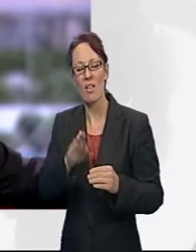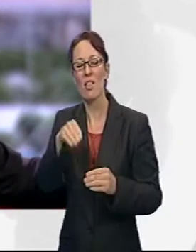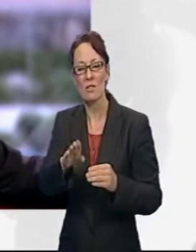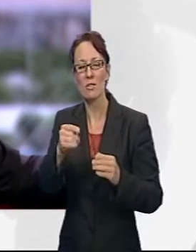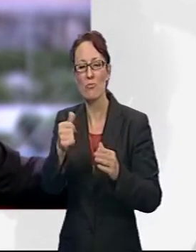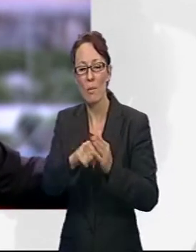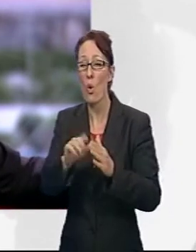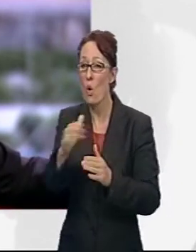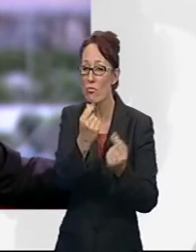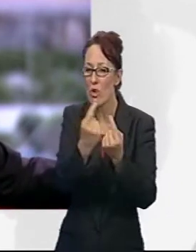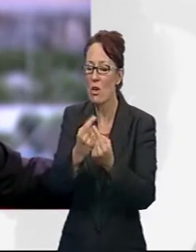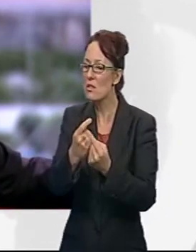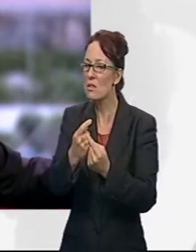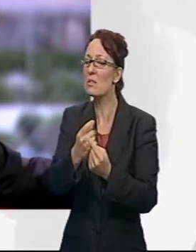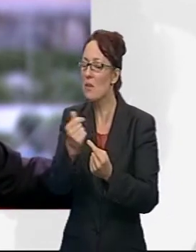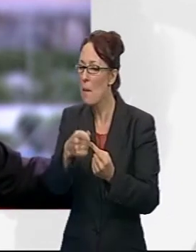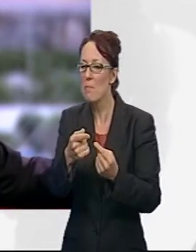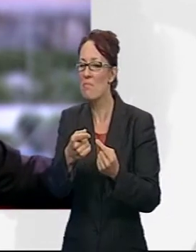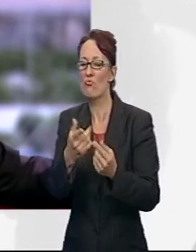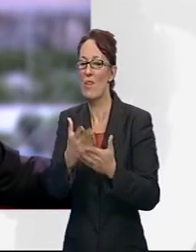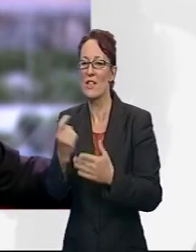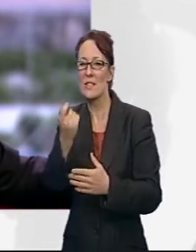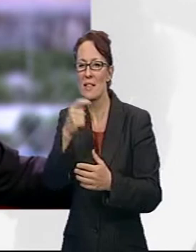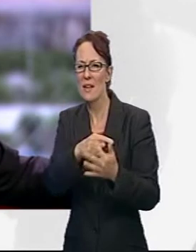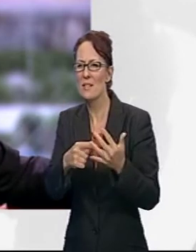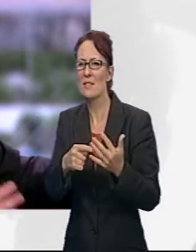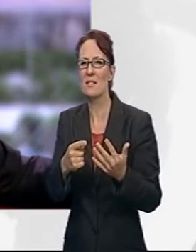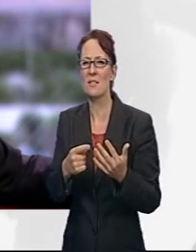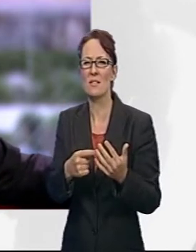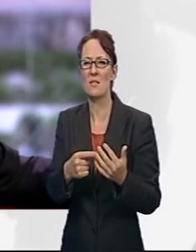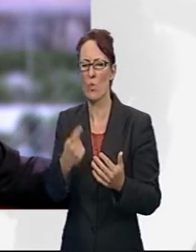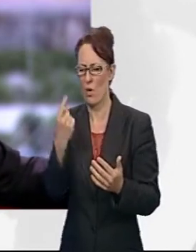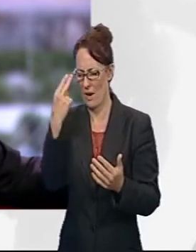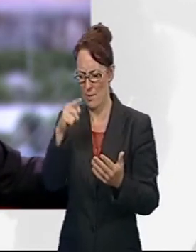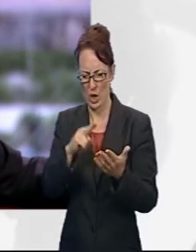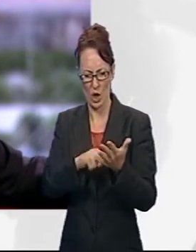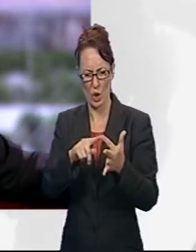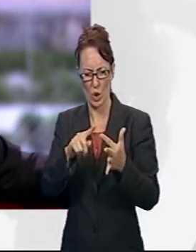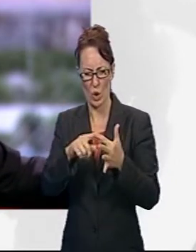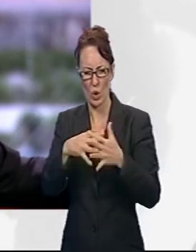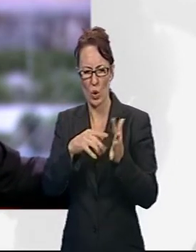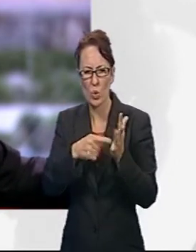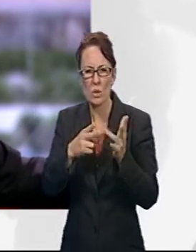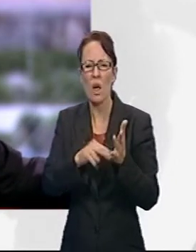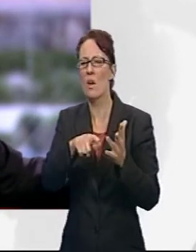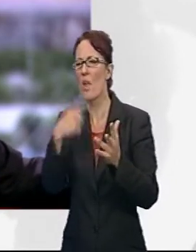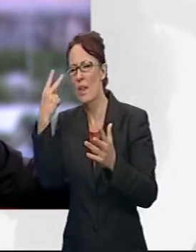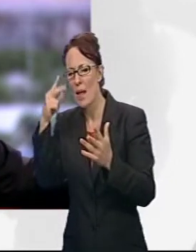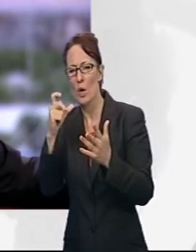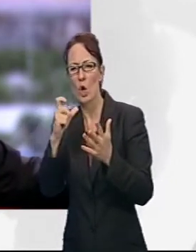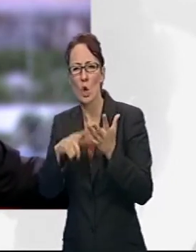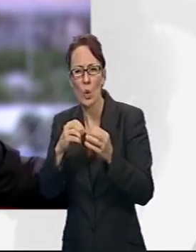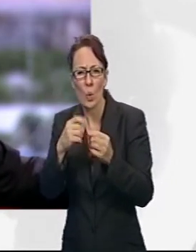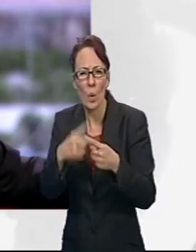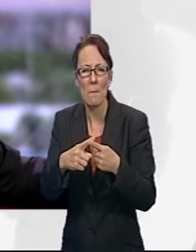his products succeeded there were a few notable failures on the way there was something called the Newton there was something called the cube which didn't take